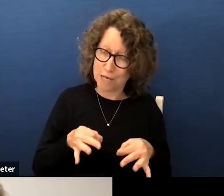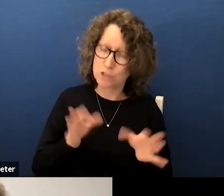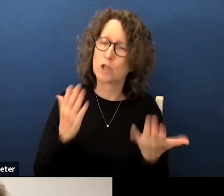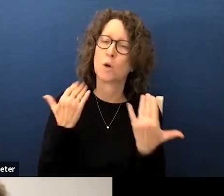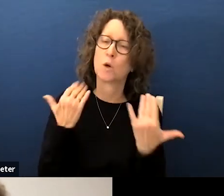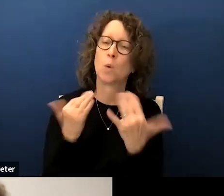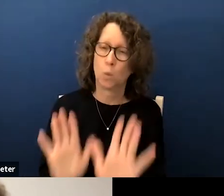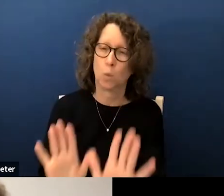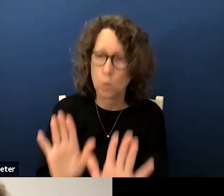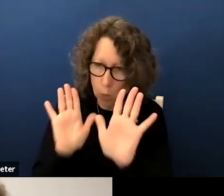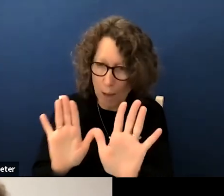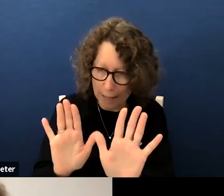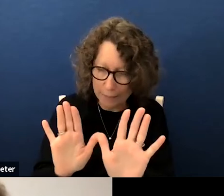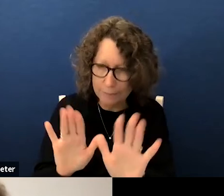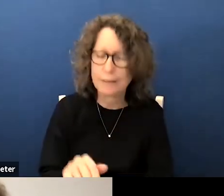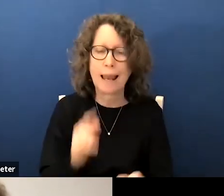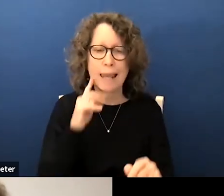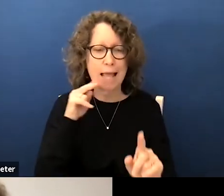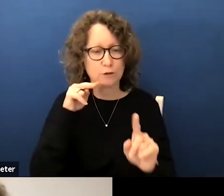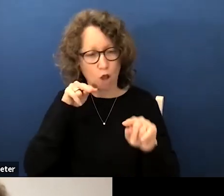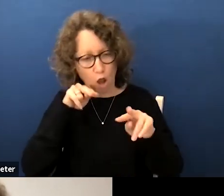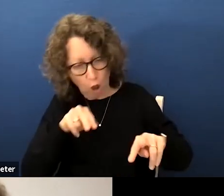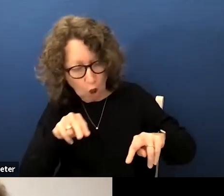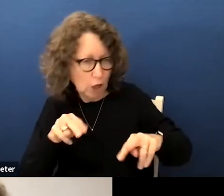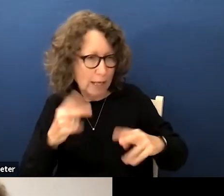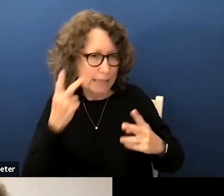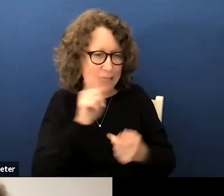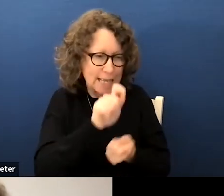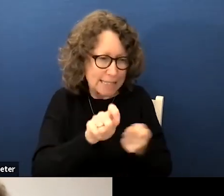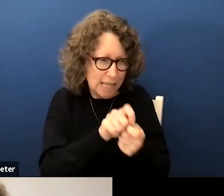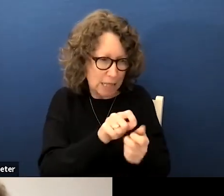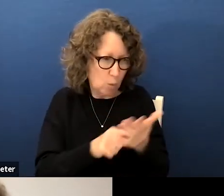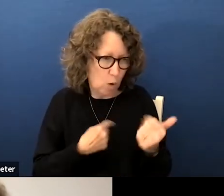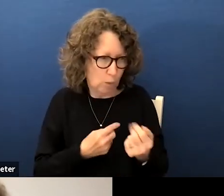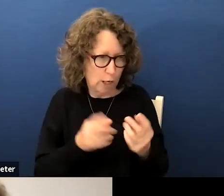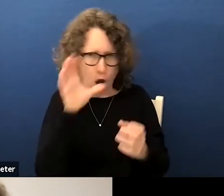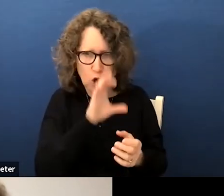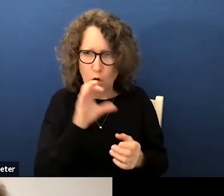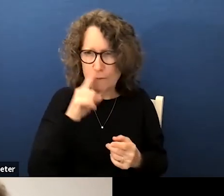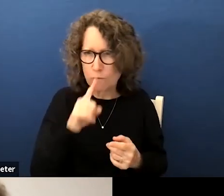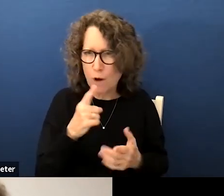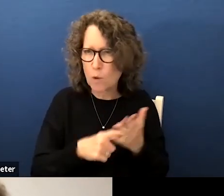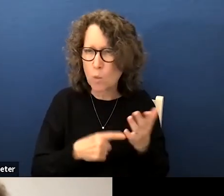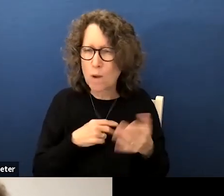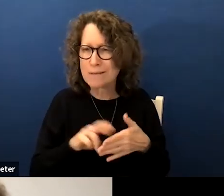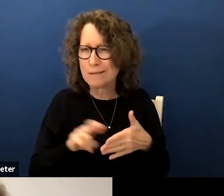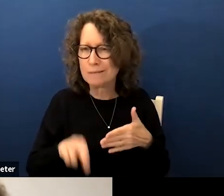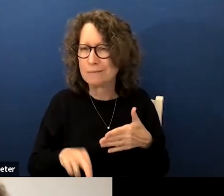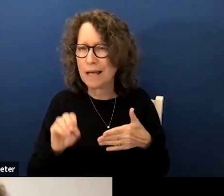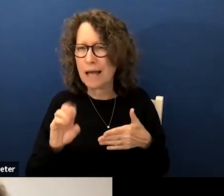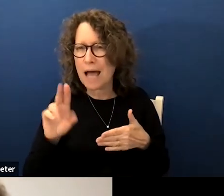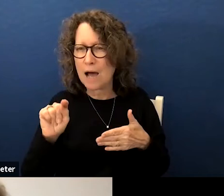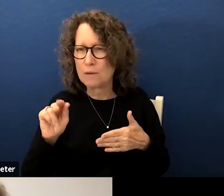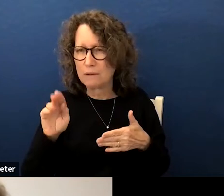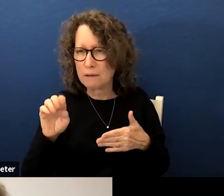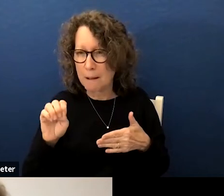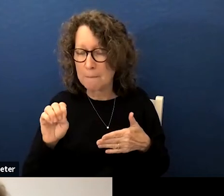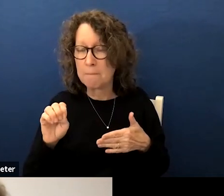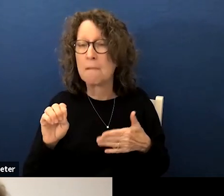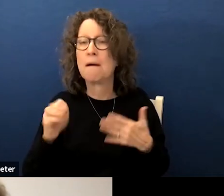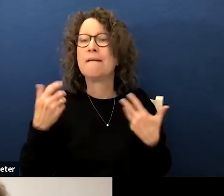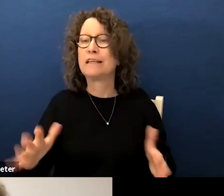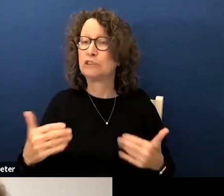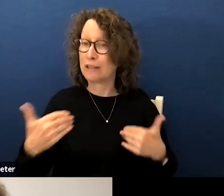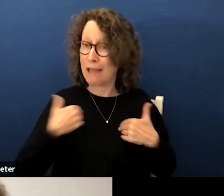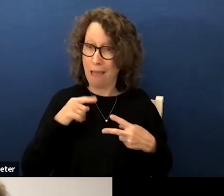a step back let's look at this let's see exactly what it is that we're looking for and what's the outcome and once we come up with